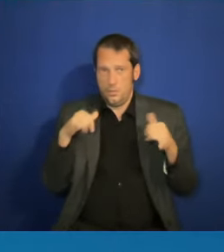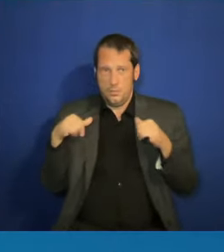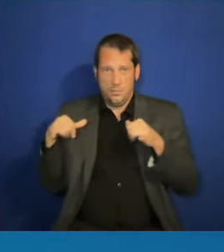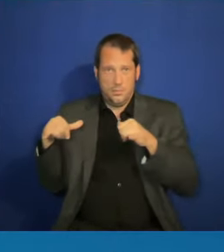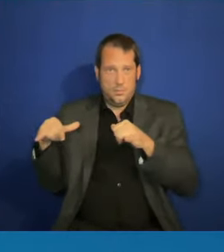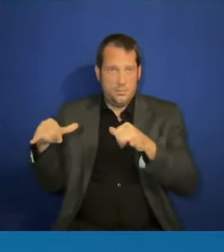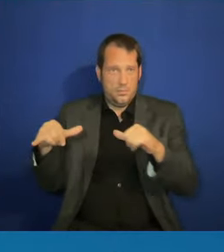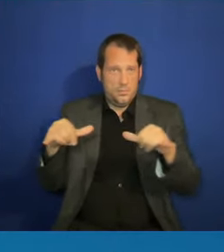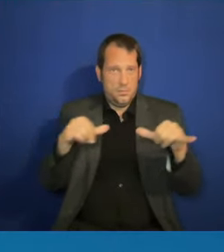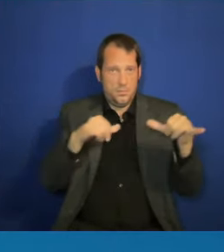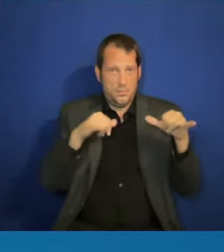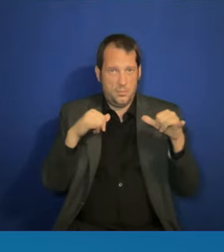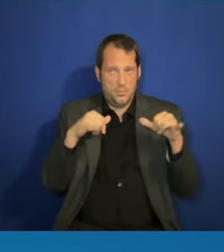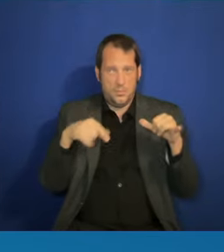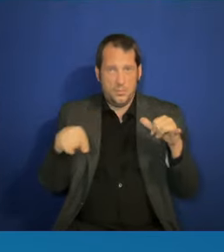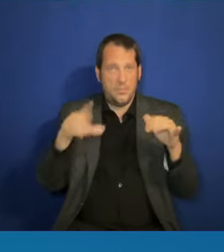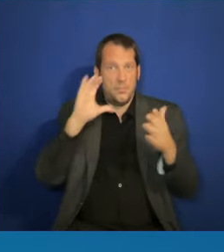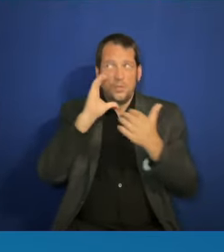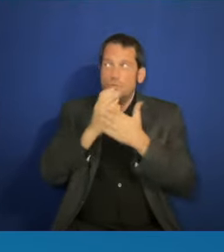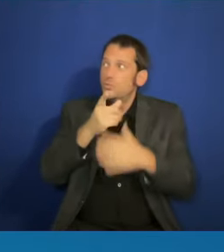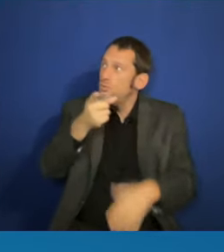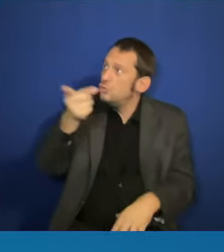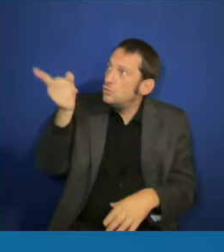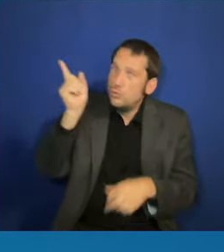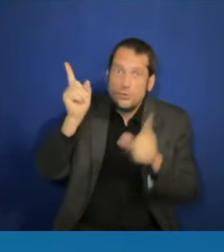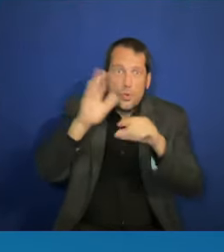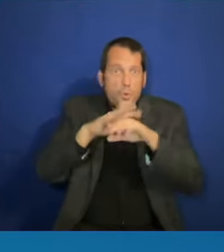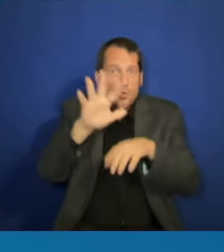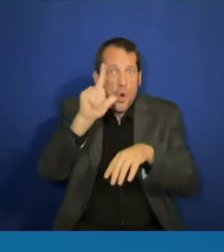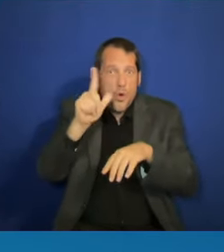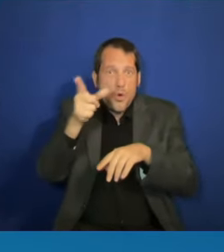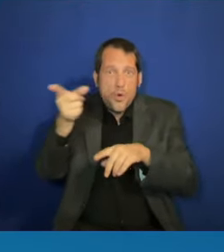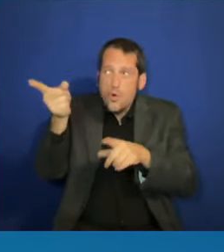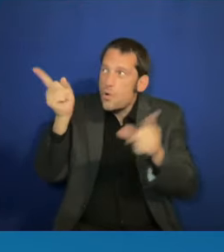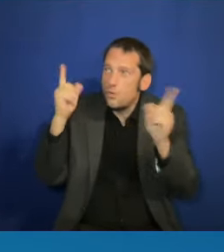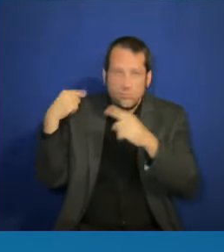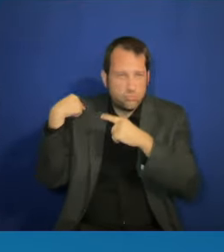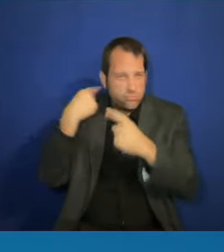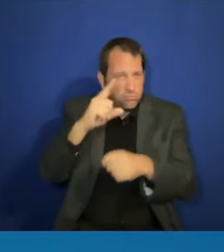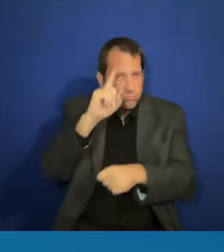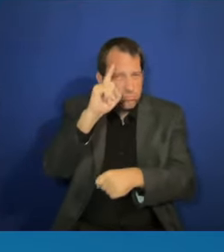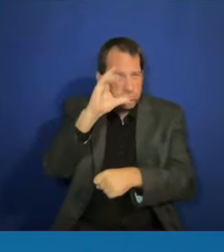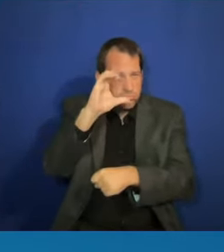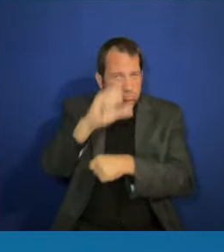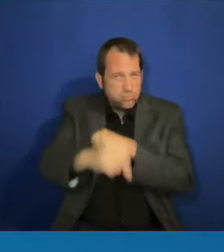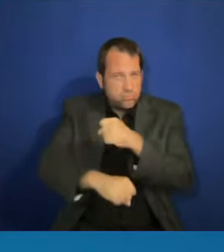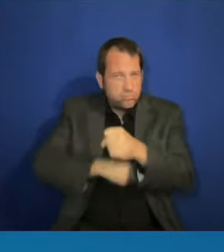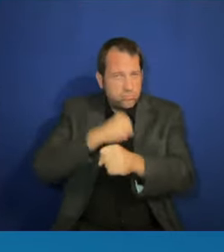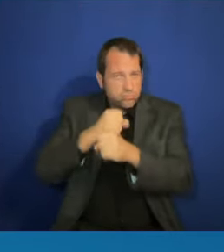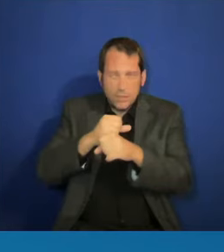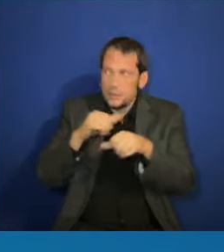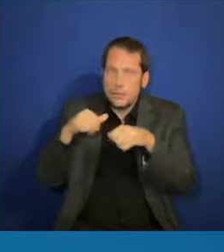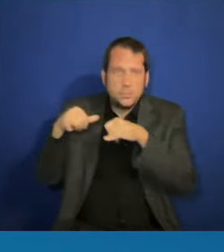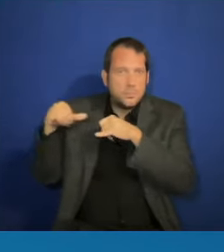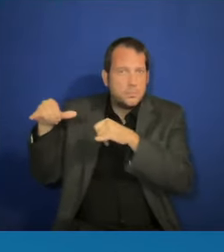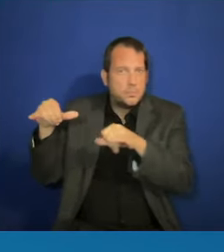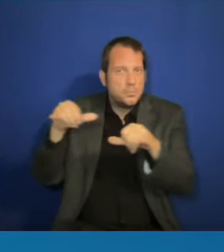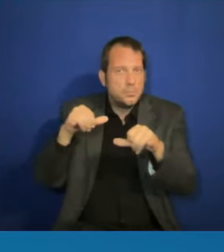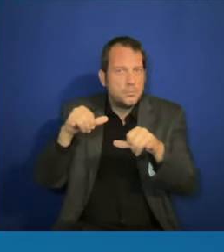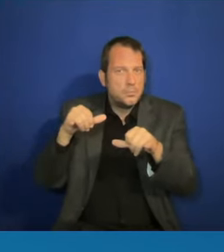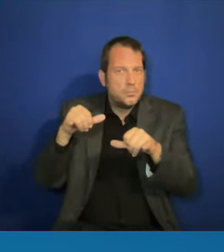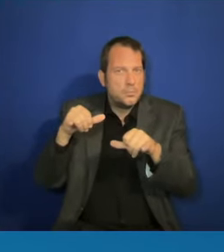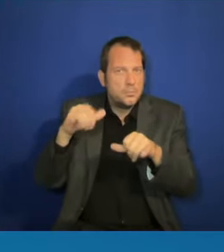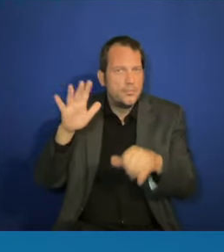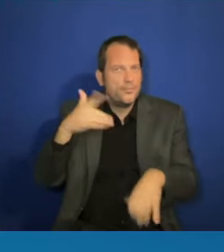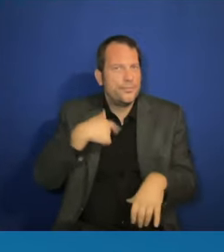years? And maybe we should pay attention to who's not in the room, and it might be a good thing